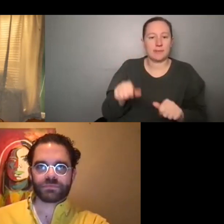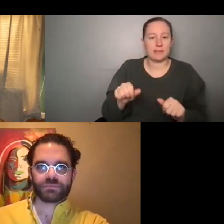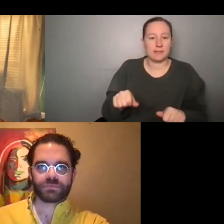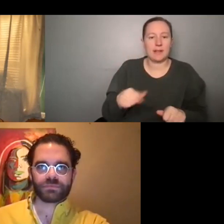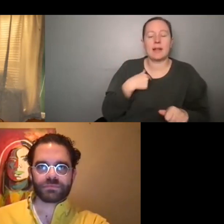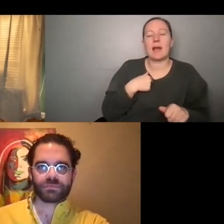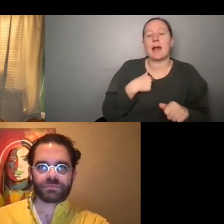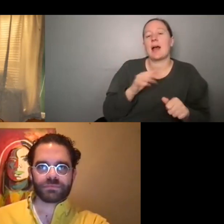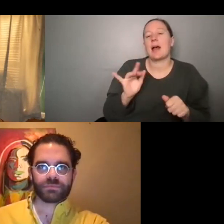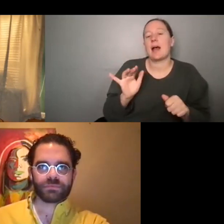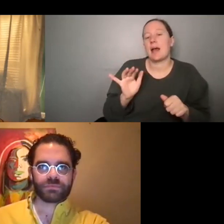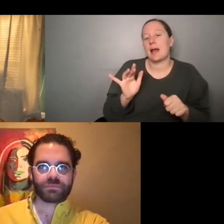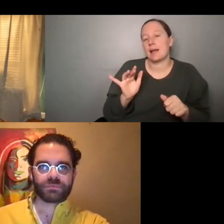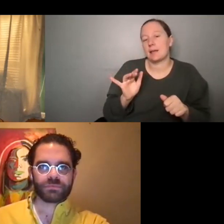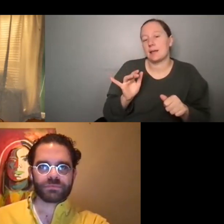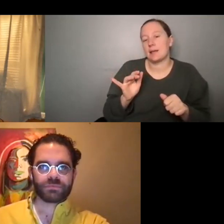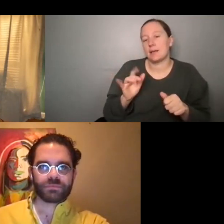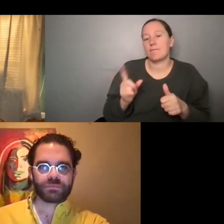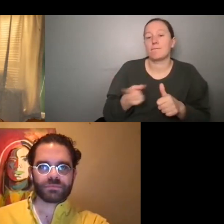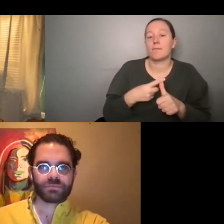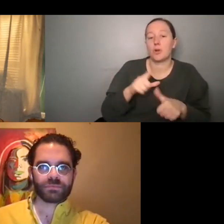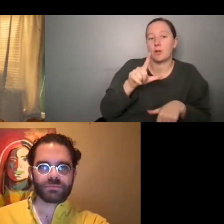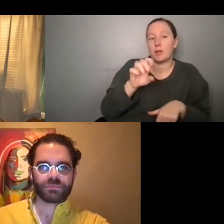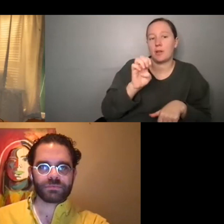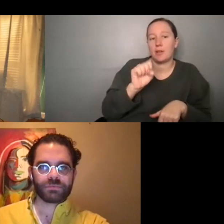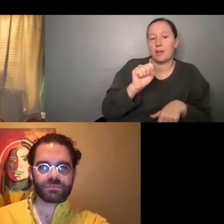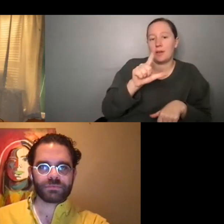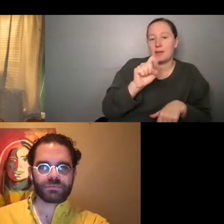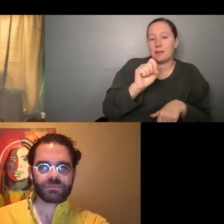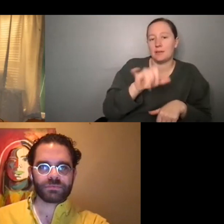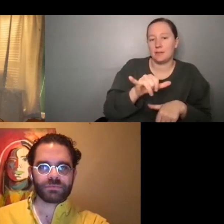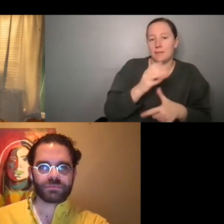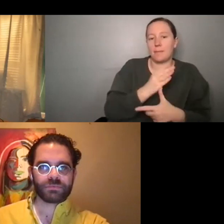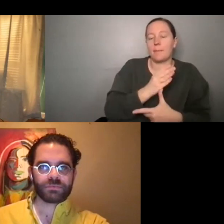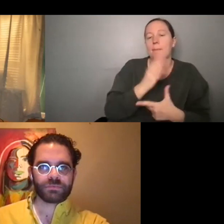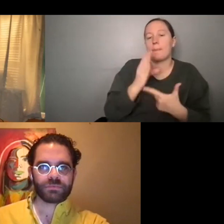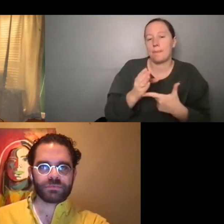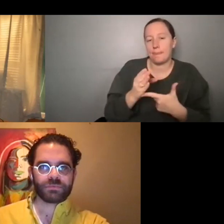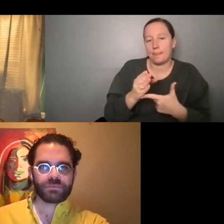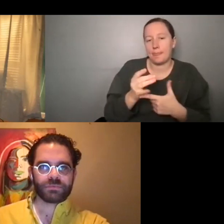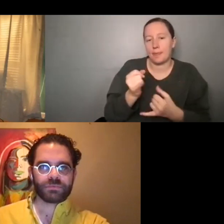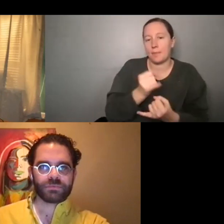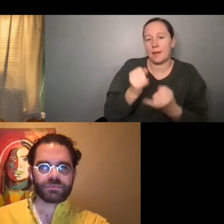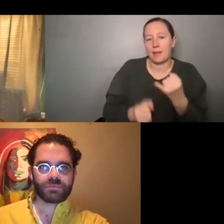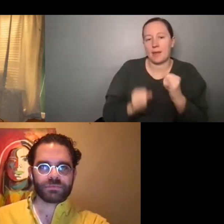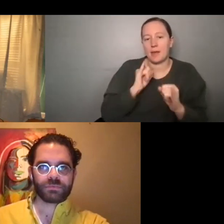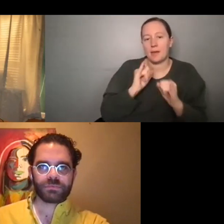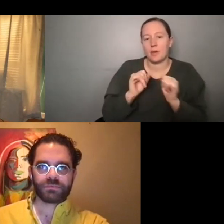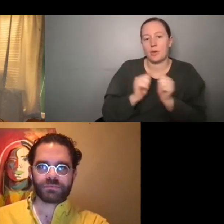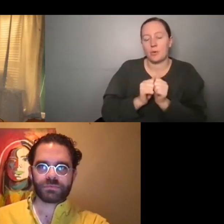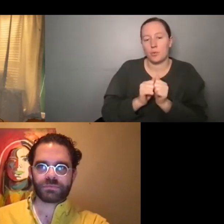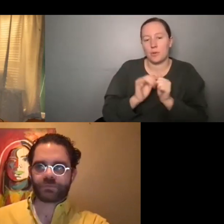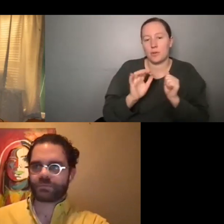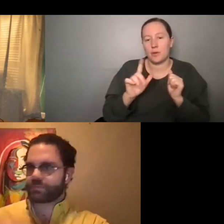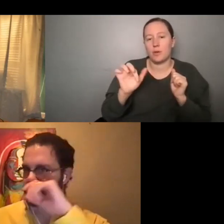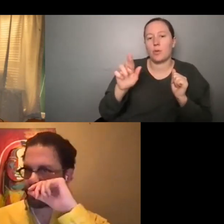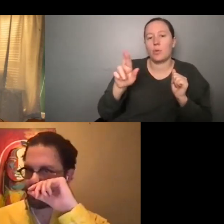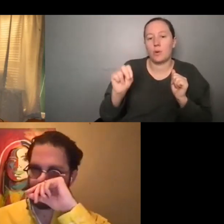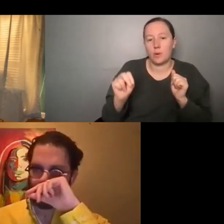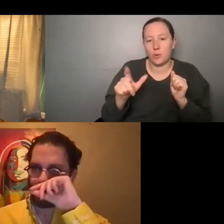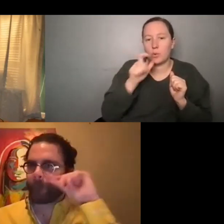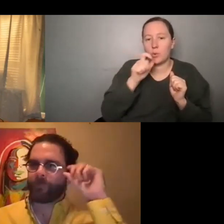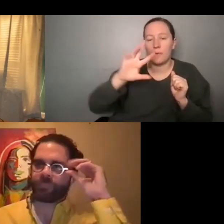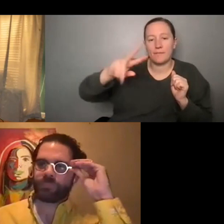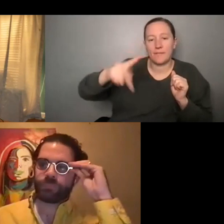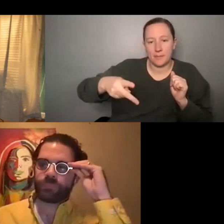I, with, uh, first with Leslie and then, um, my last interview was with Lauren, who's the